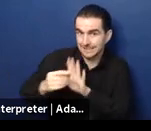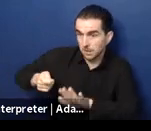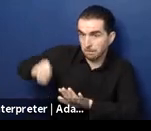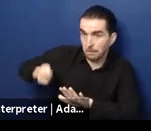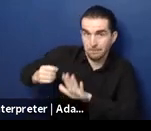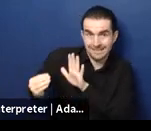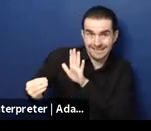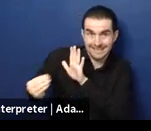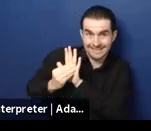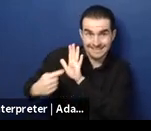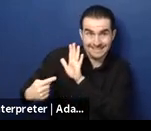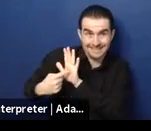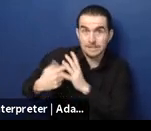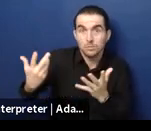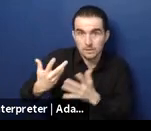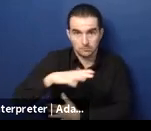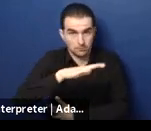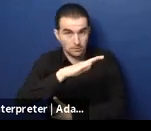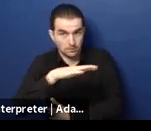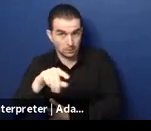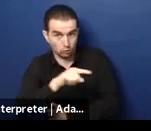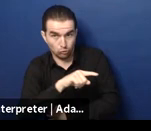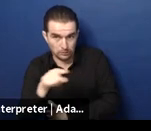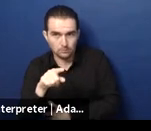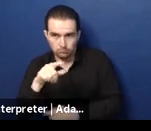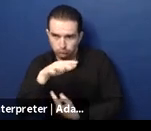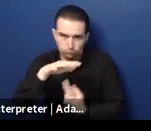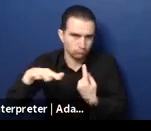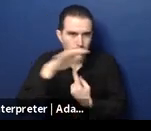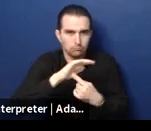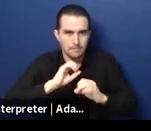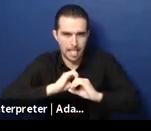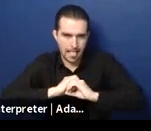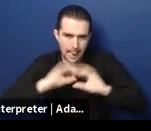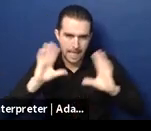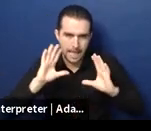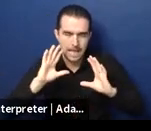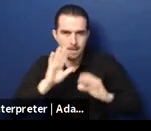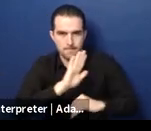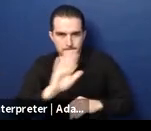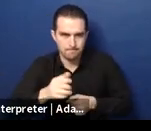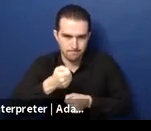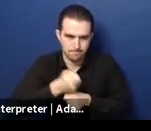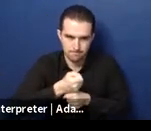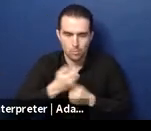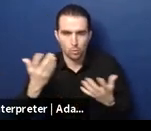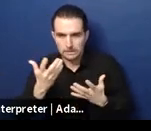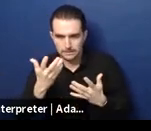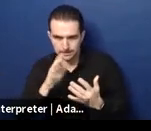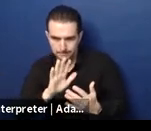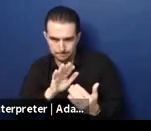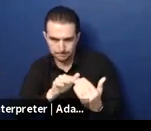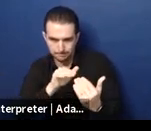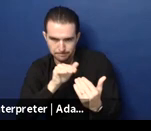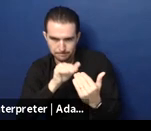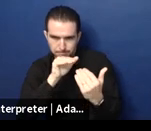has a model of a minimum service package at municipal level, which is now going